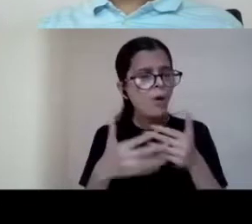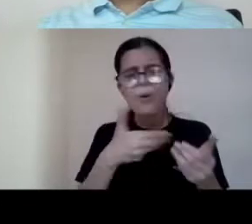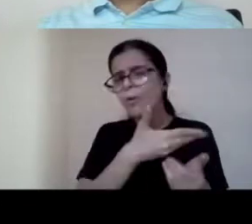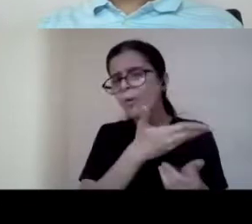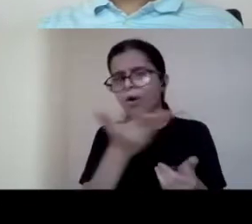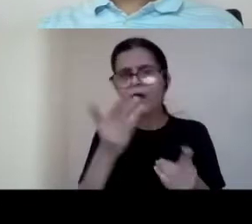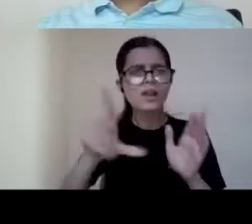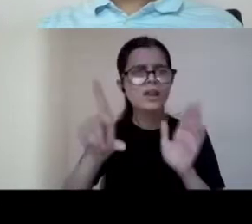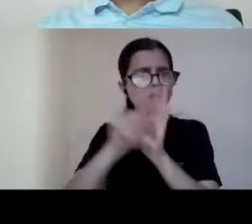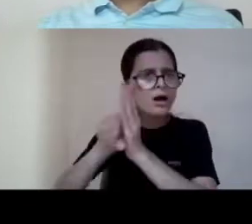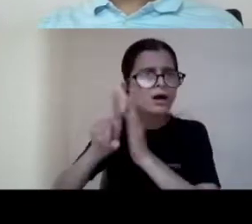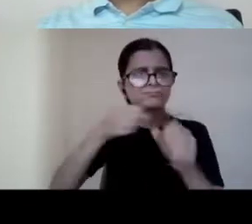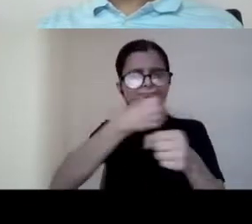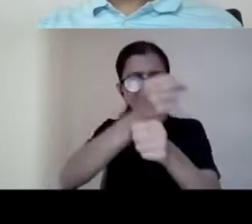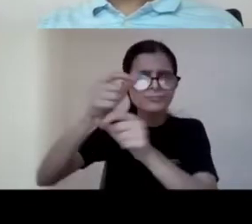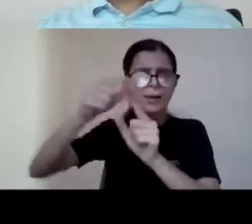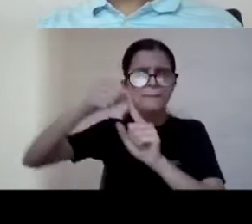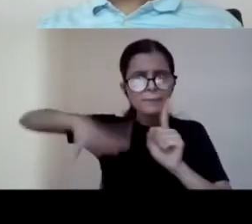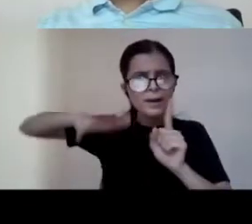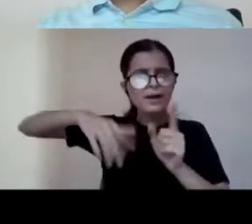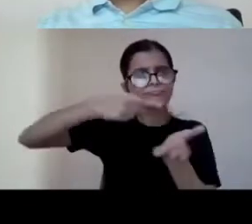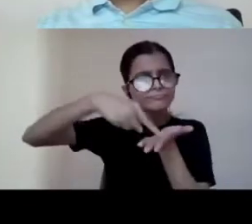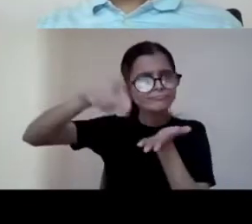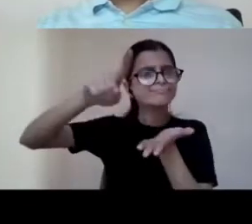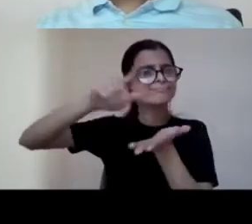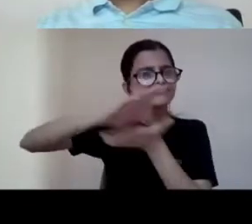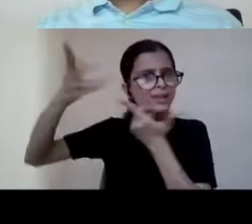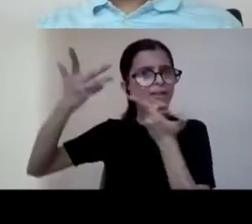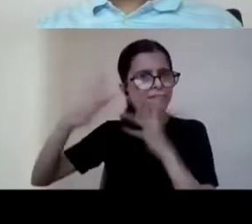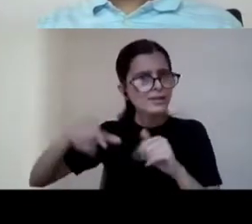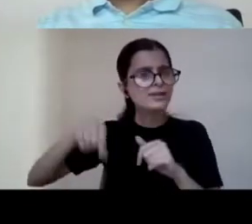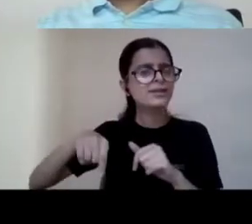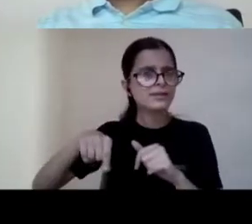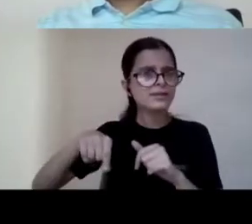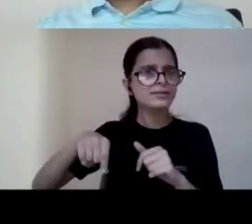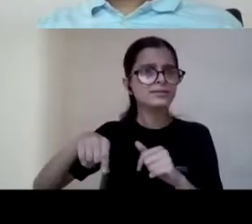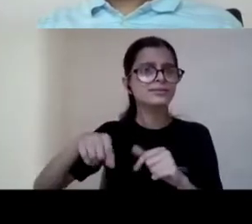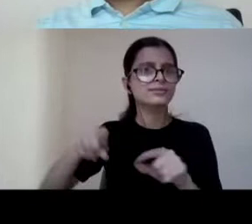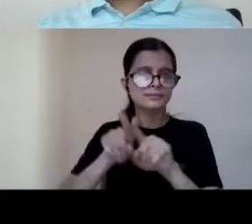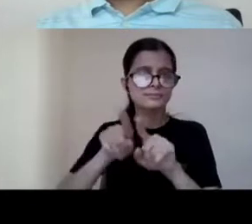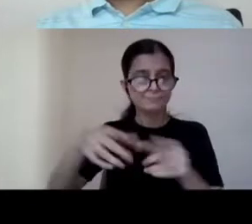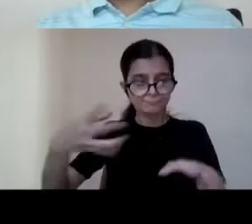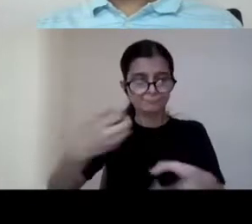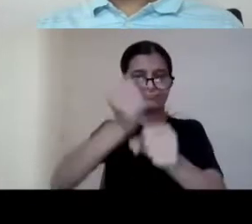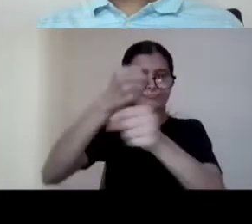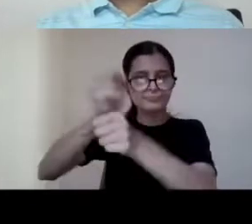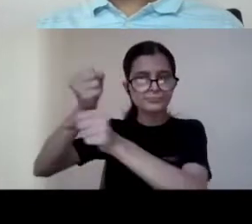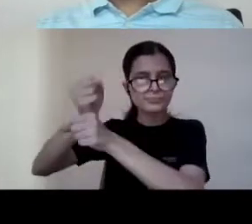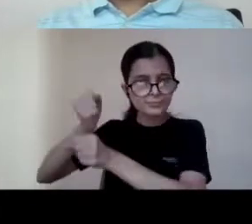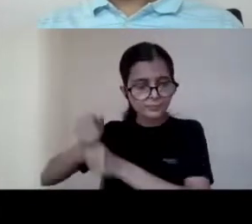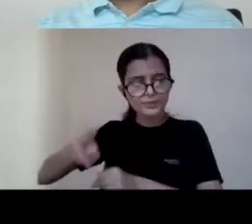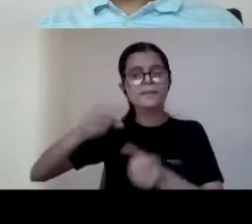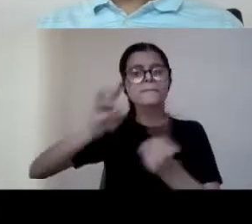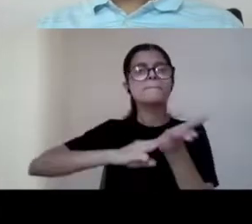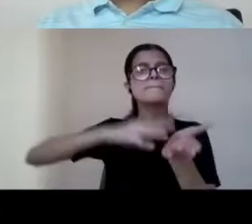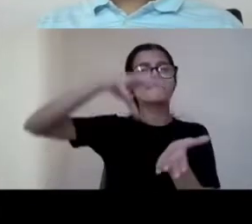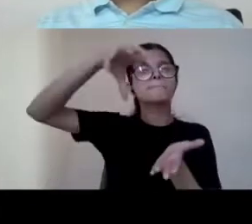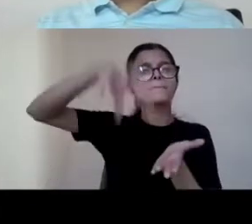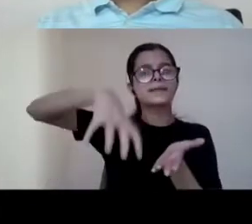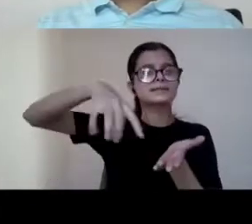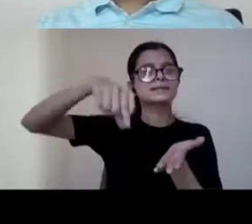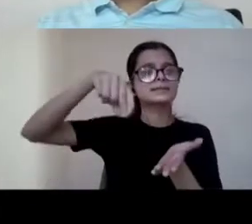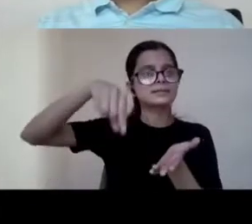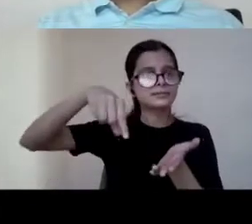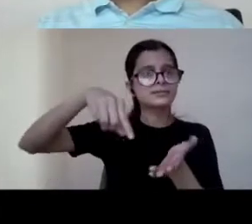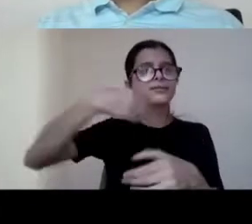introduced in the parliament uh actually formulated by one of the ministries and that